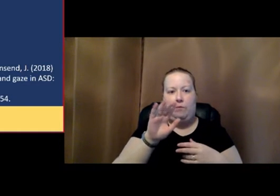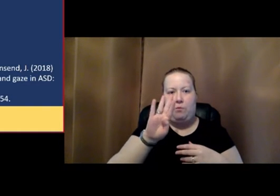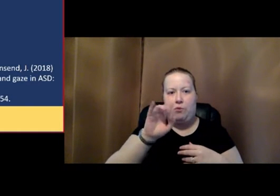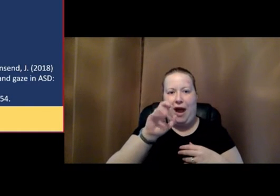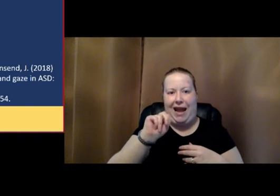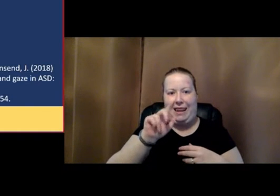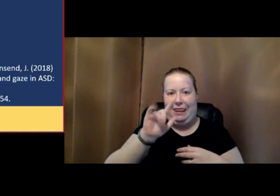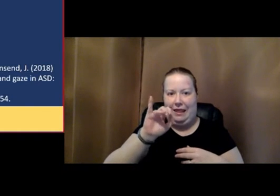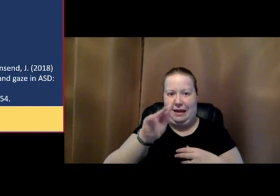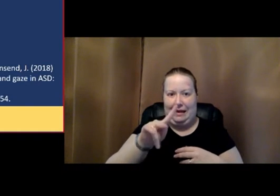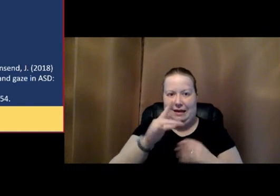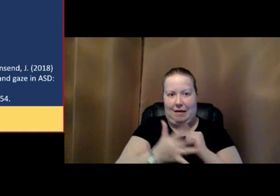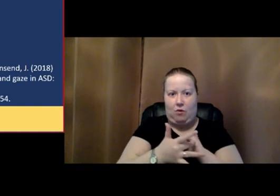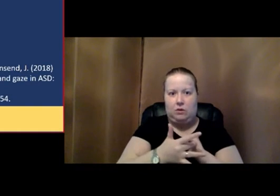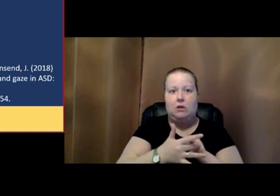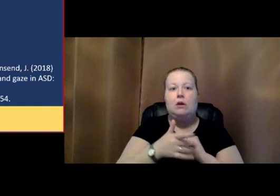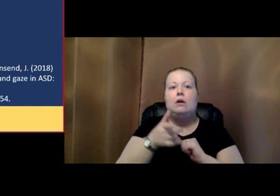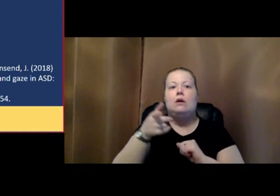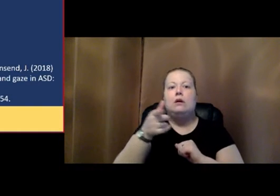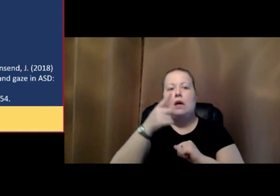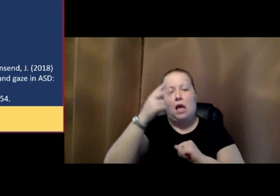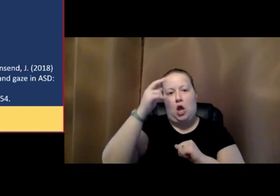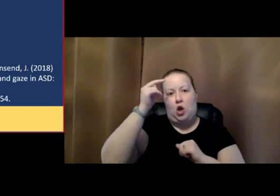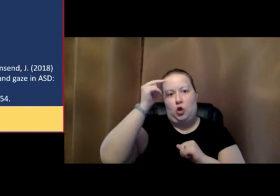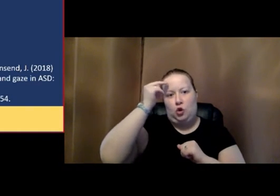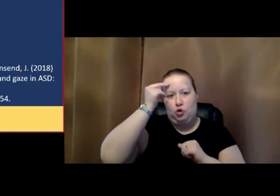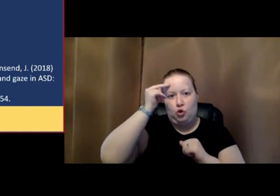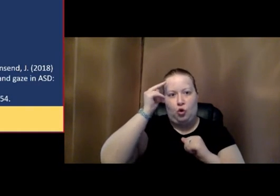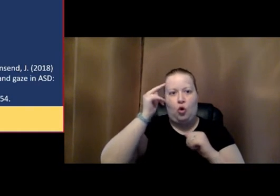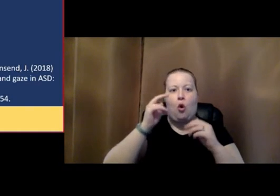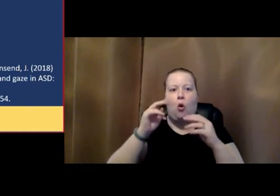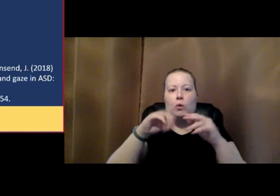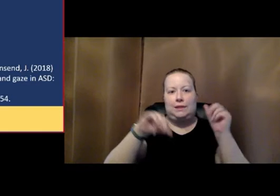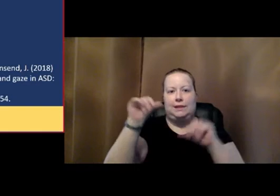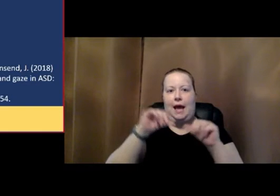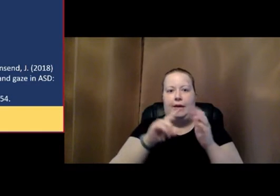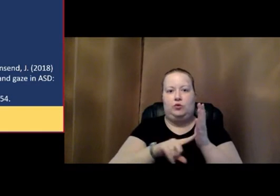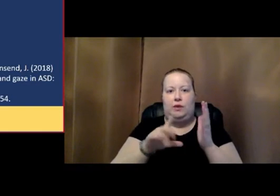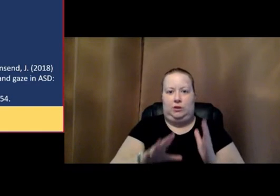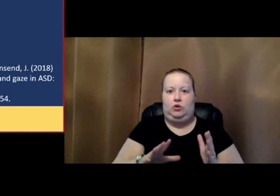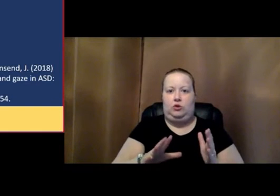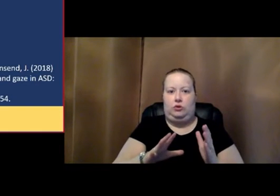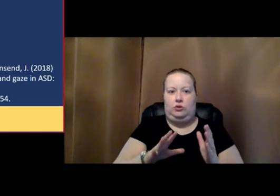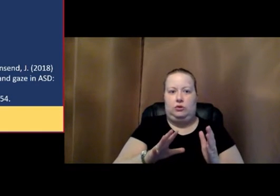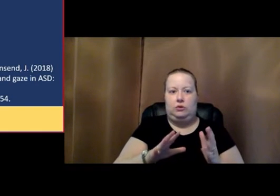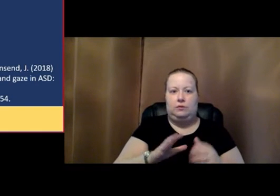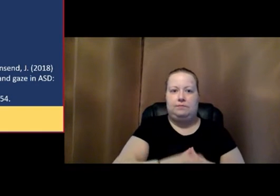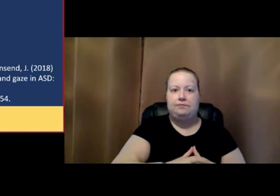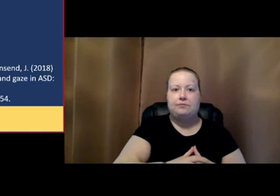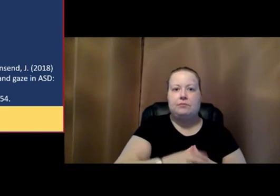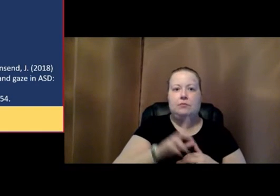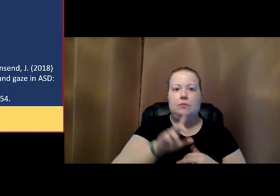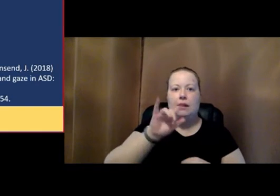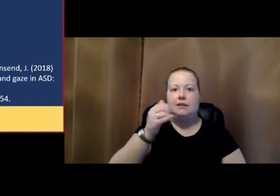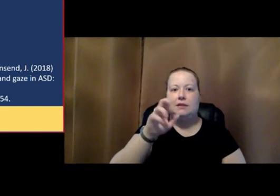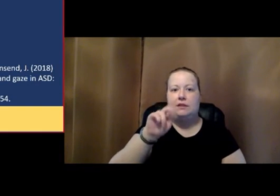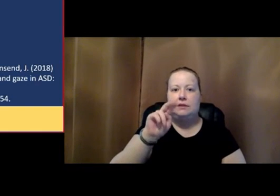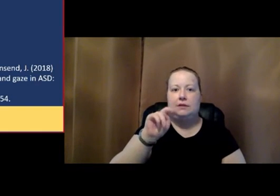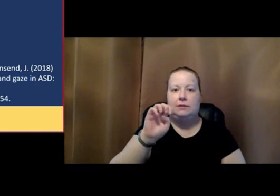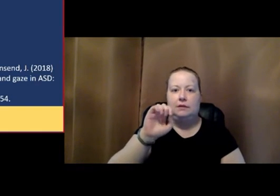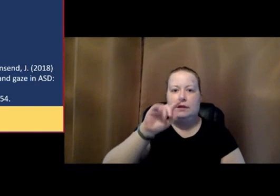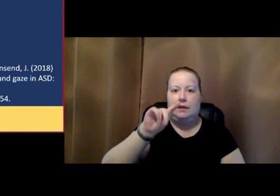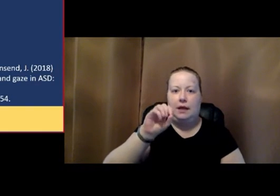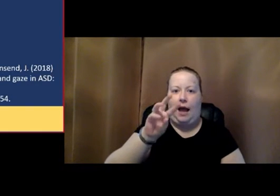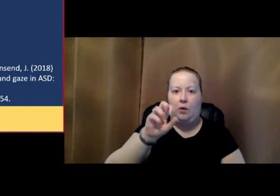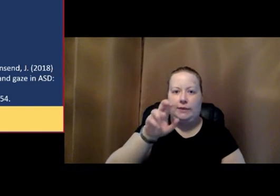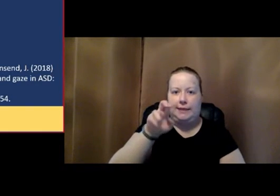neuroscience researchers at UC San Diego, San Dr. Jeanne Townsend and Dr. Leanne Tchaikovsky. They've